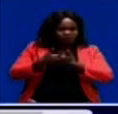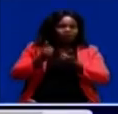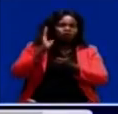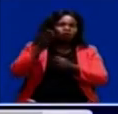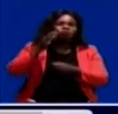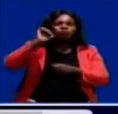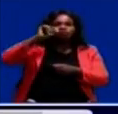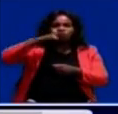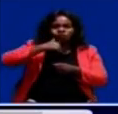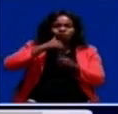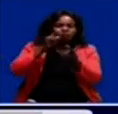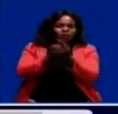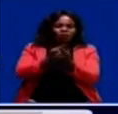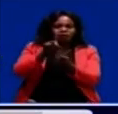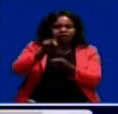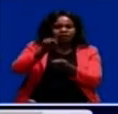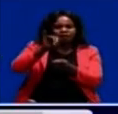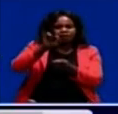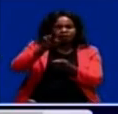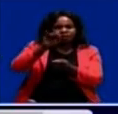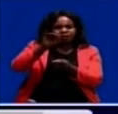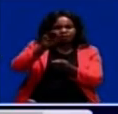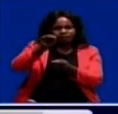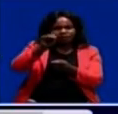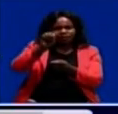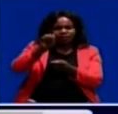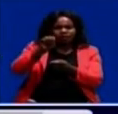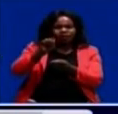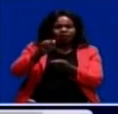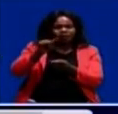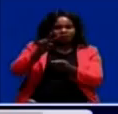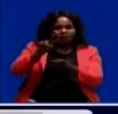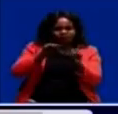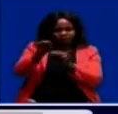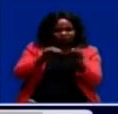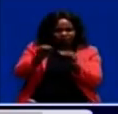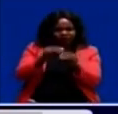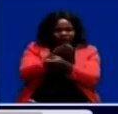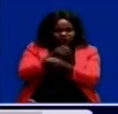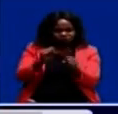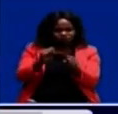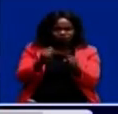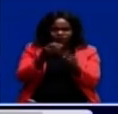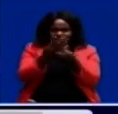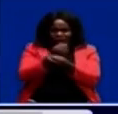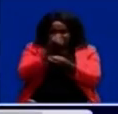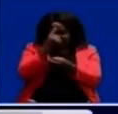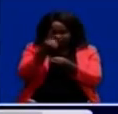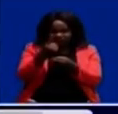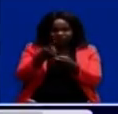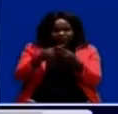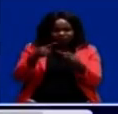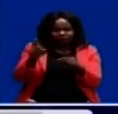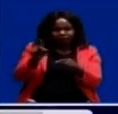will tomorrow meet Prime TV management to sort out misunderstandings that occurred at a PF media briefing last